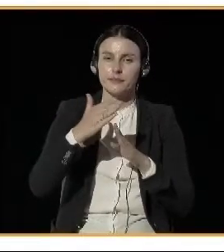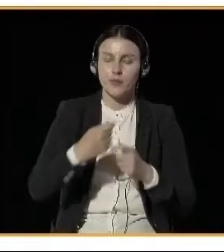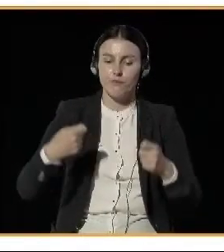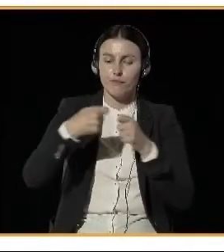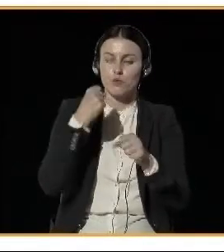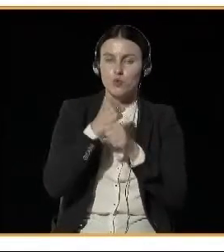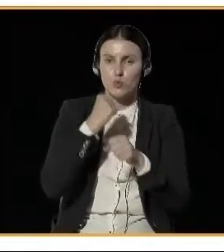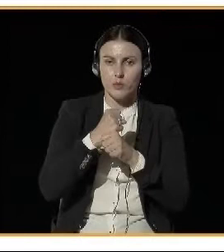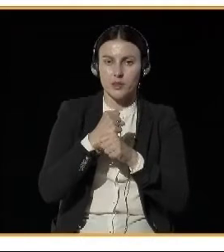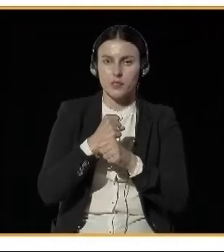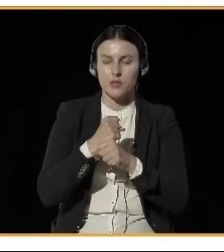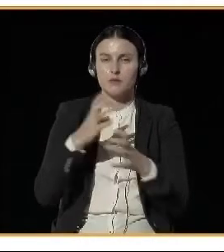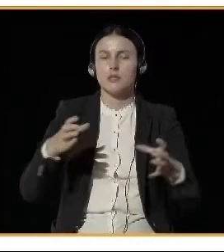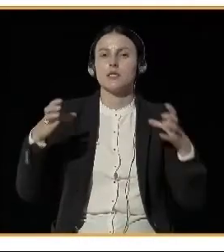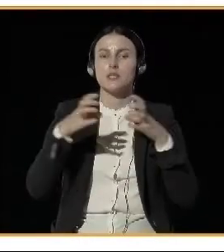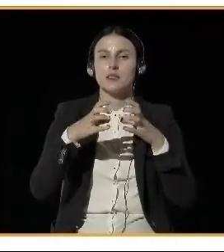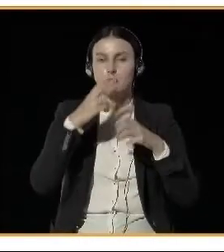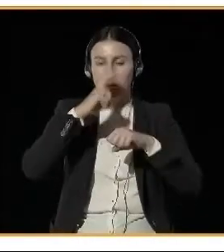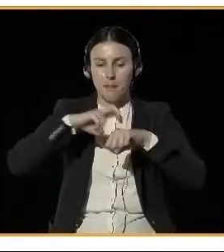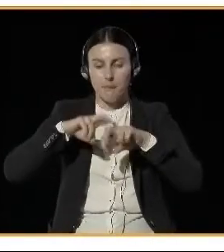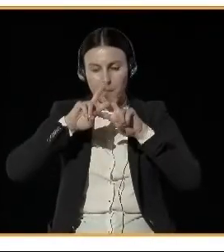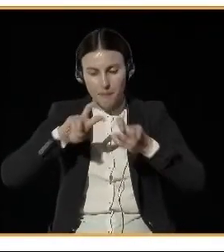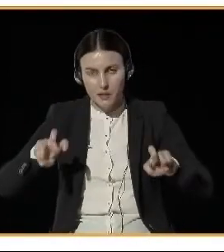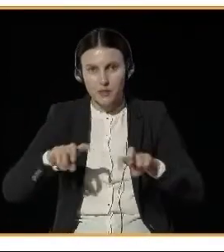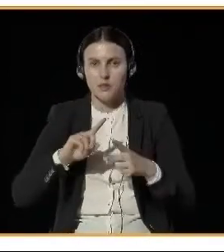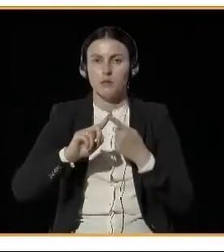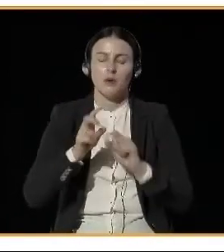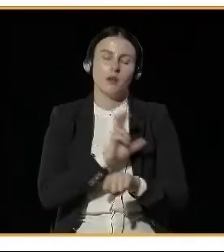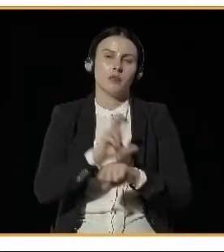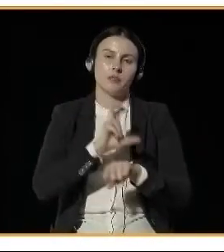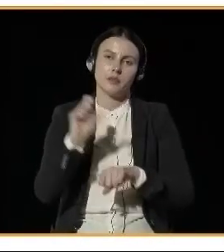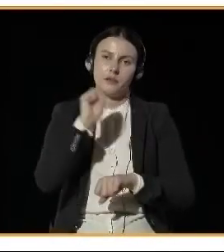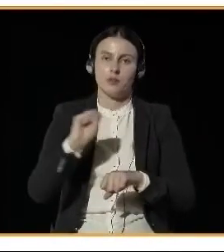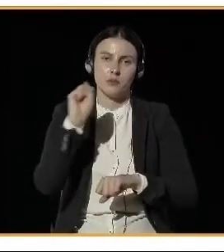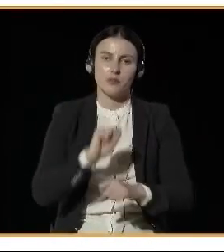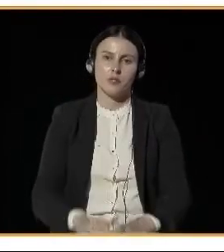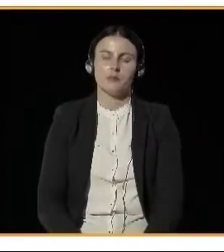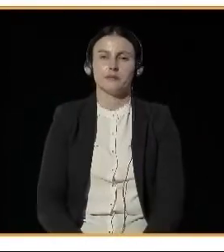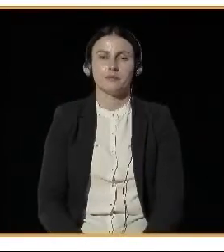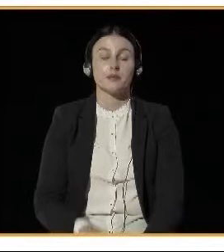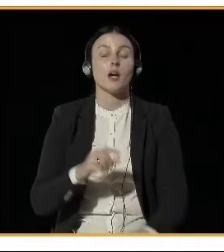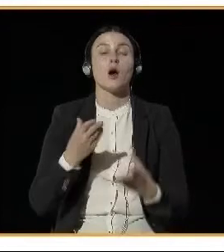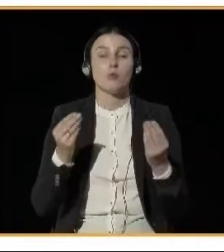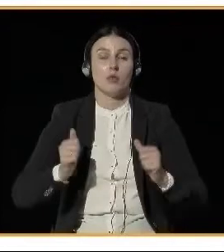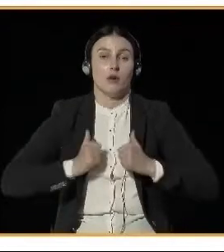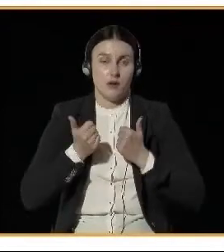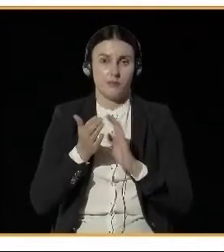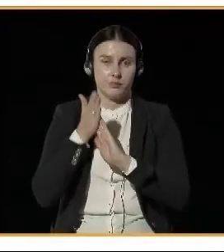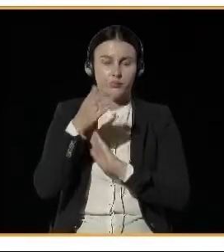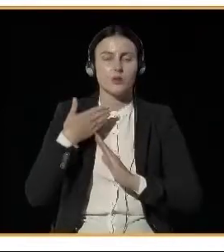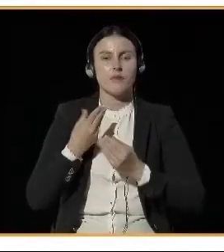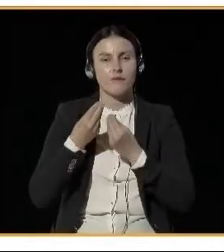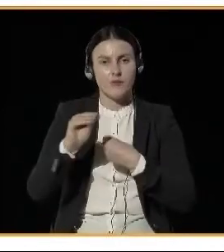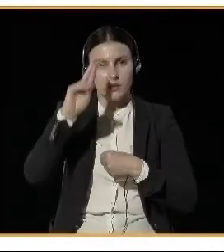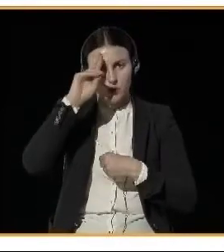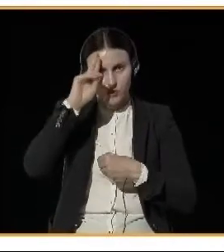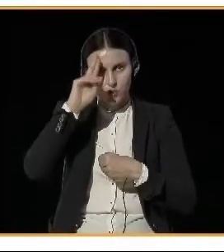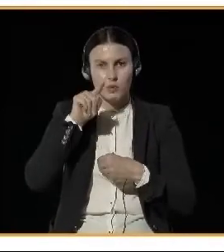please.